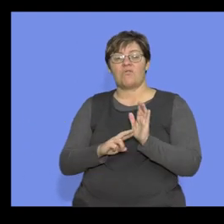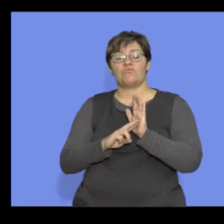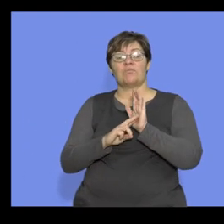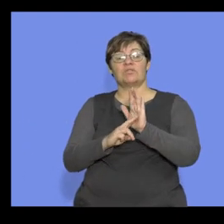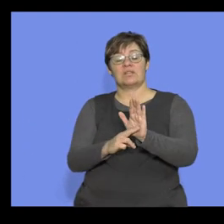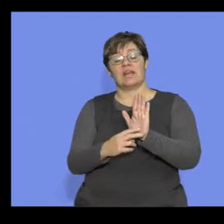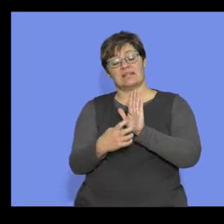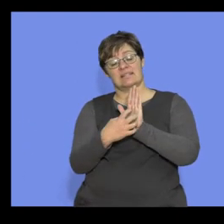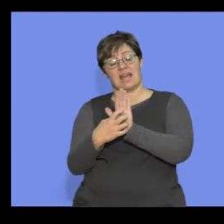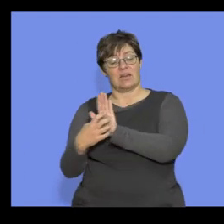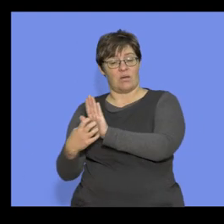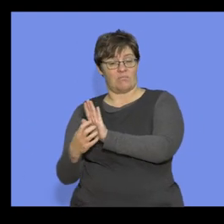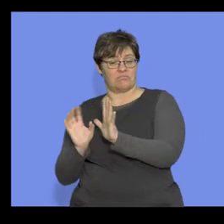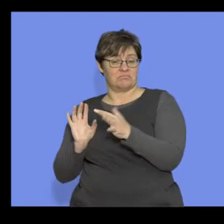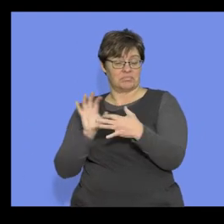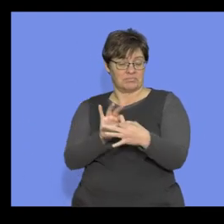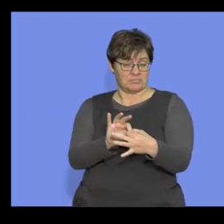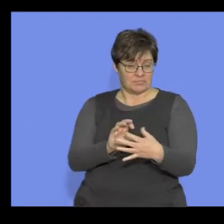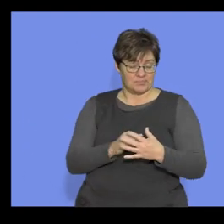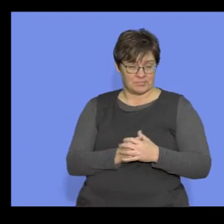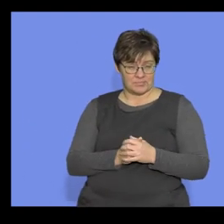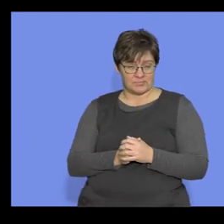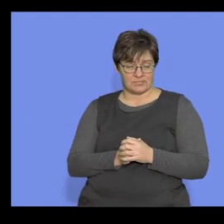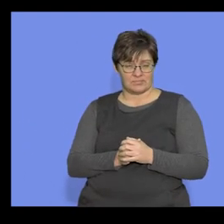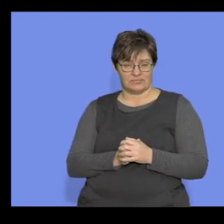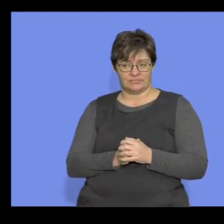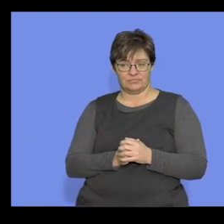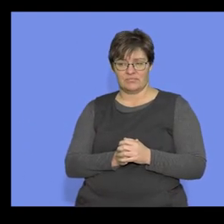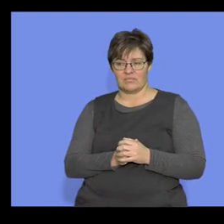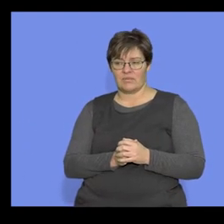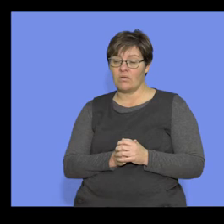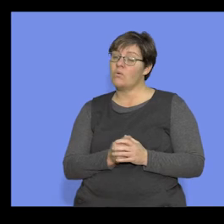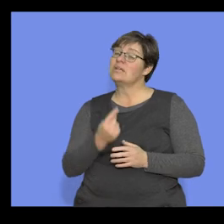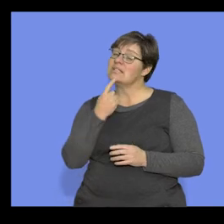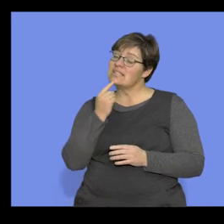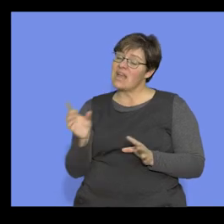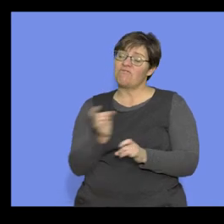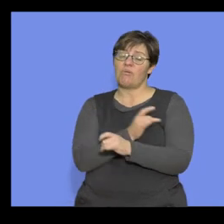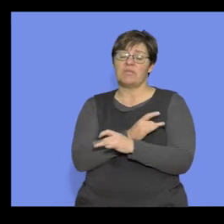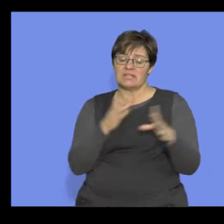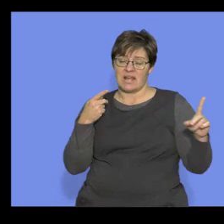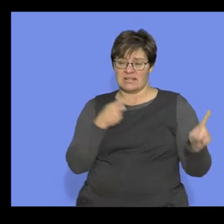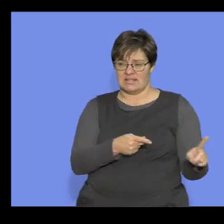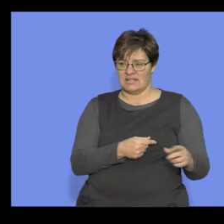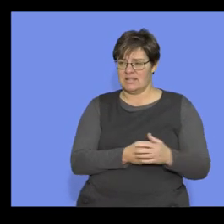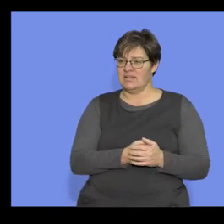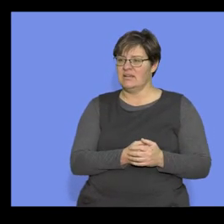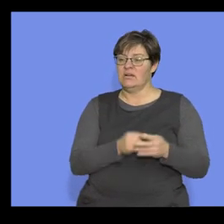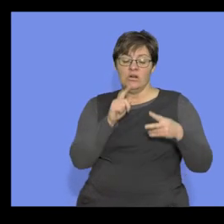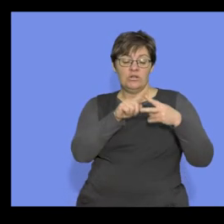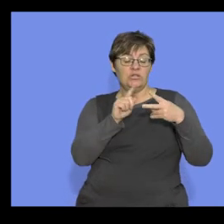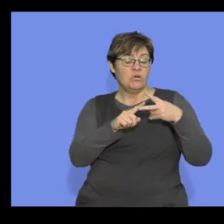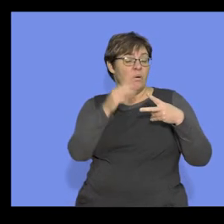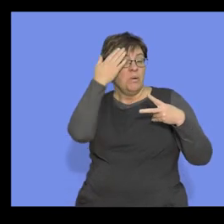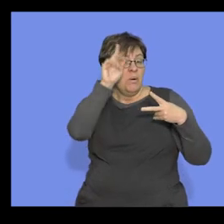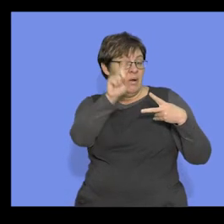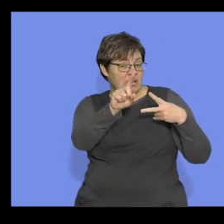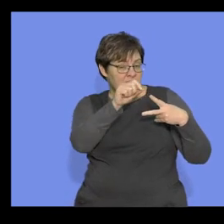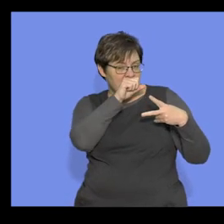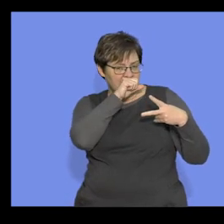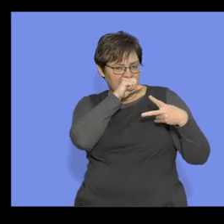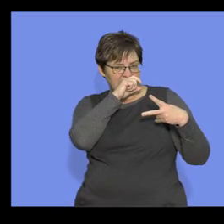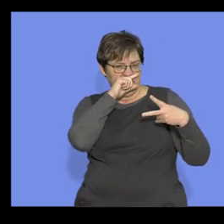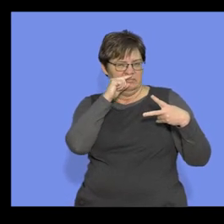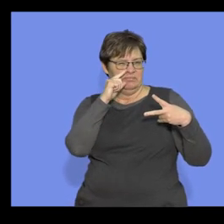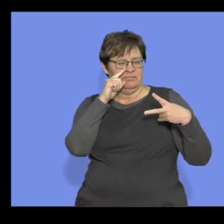the represented diagrams belong. Guys, this is the one that we said right from the beginning. What's the two things I